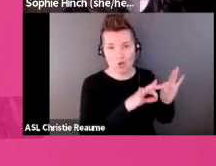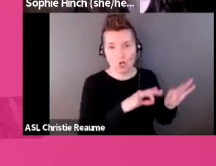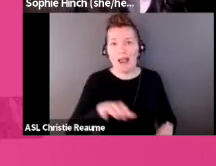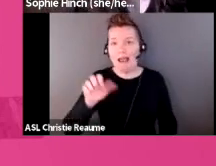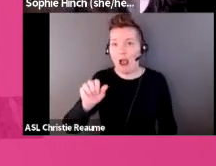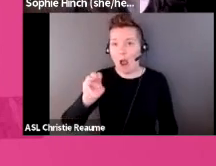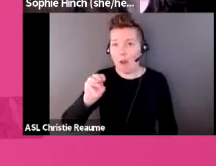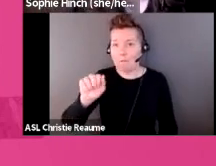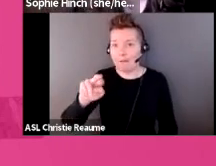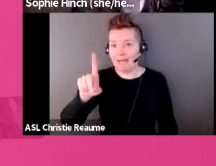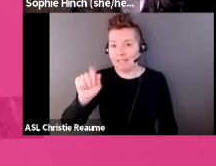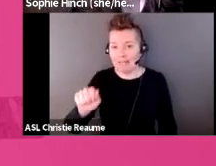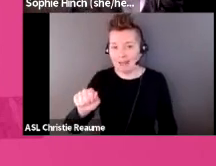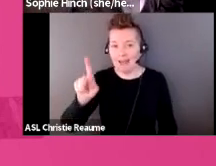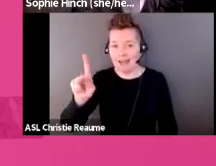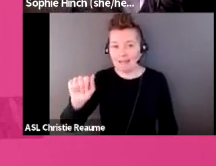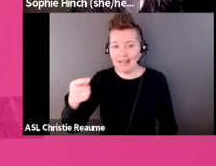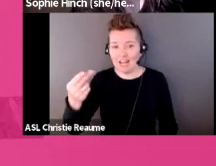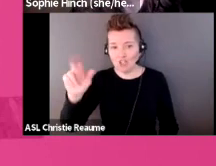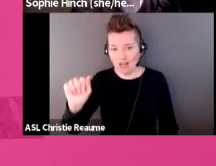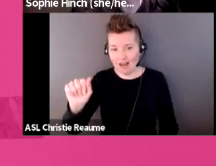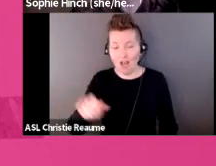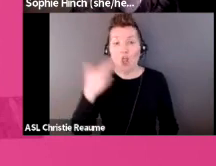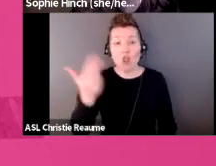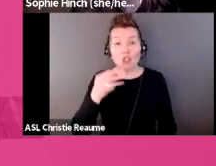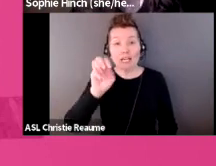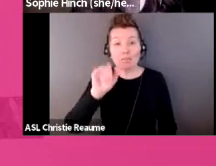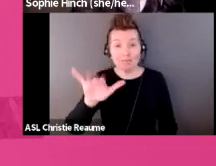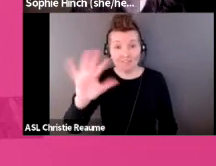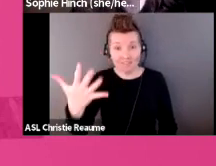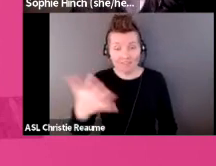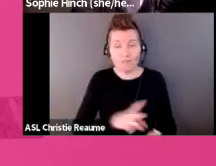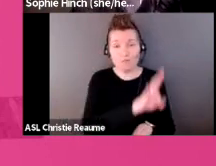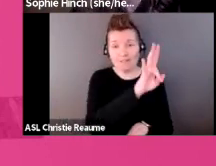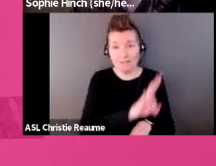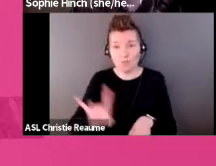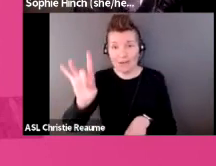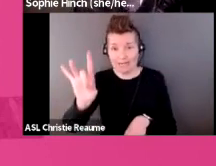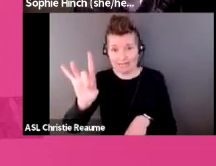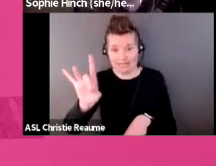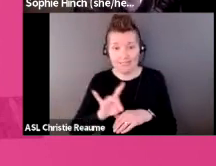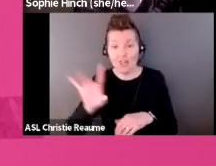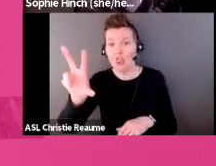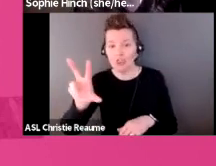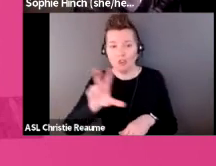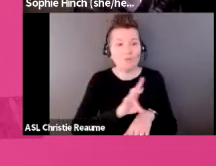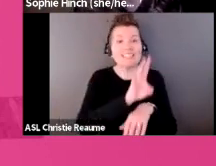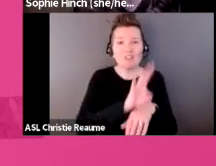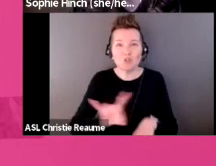Thursday, May 5th from 7 to 8.15 PM. You can register online at